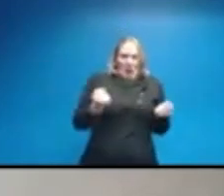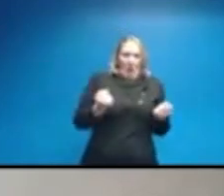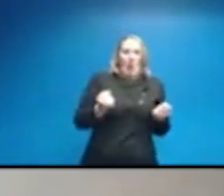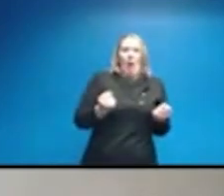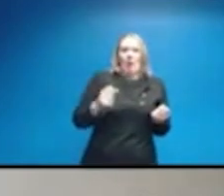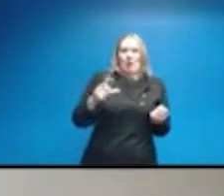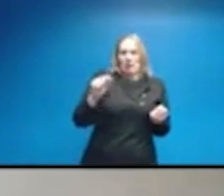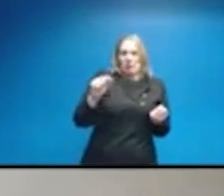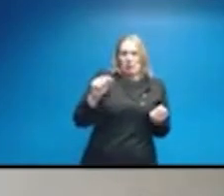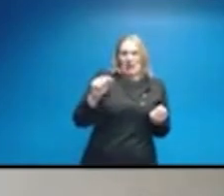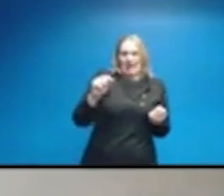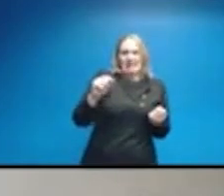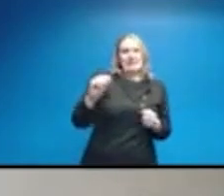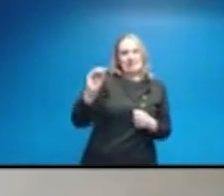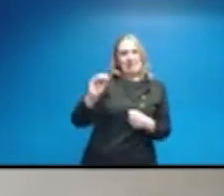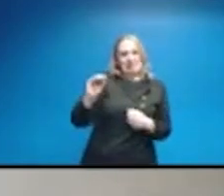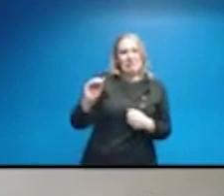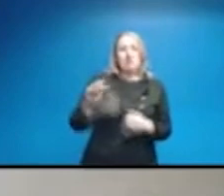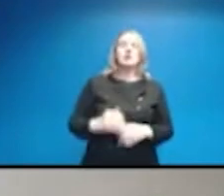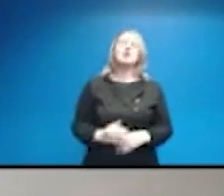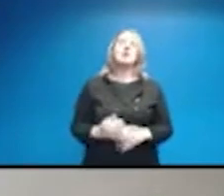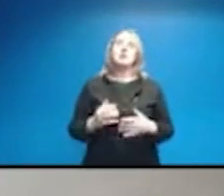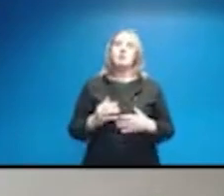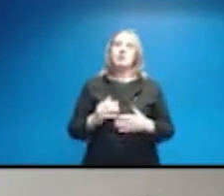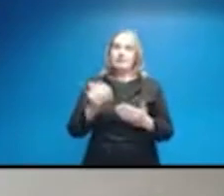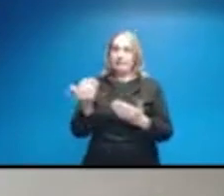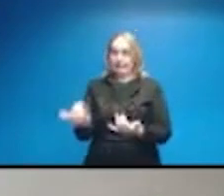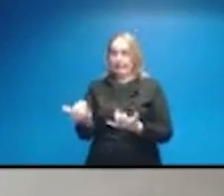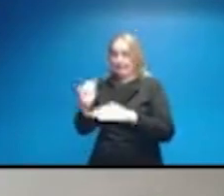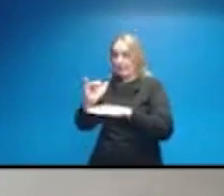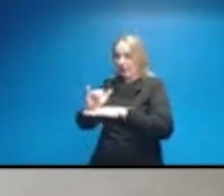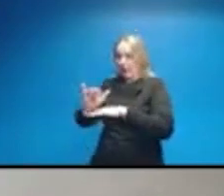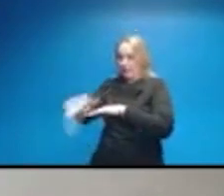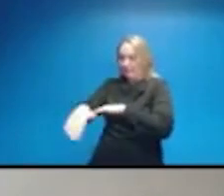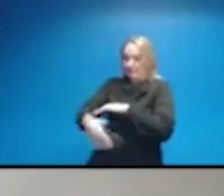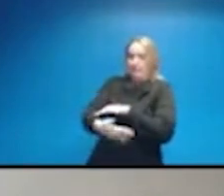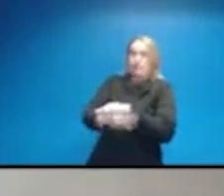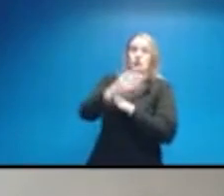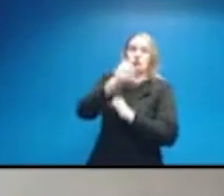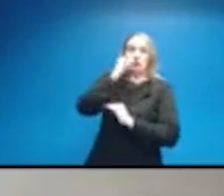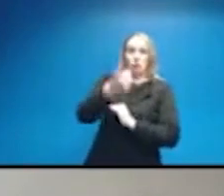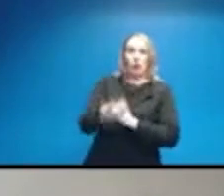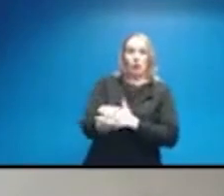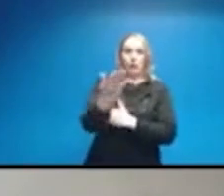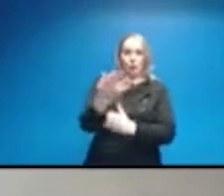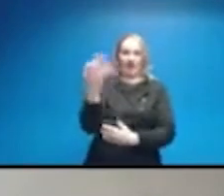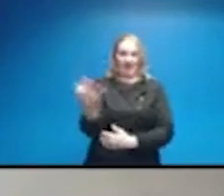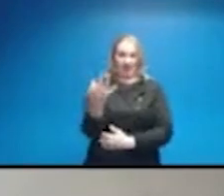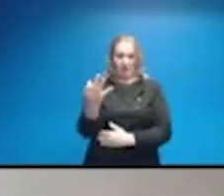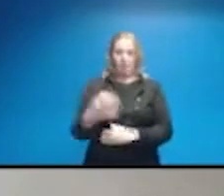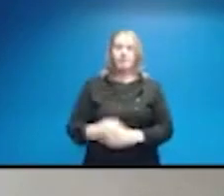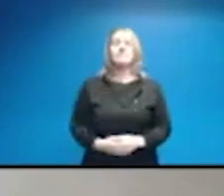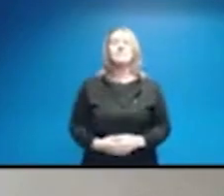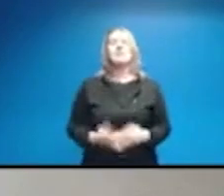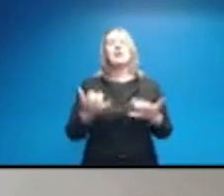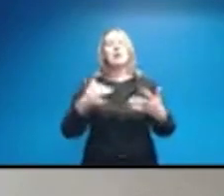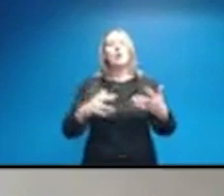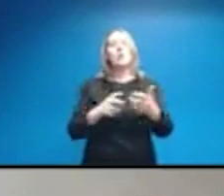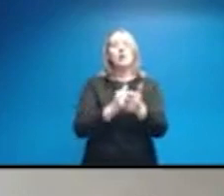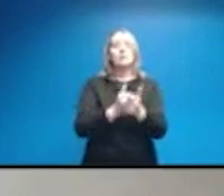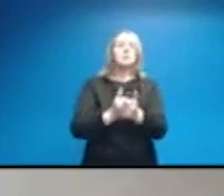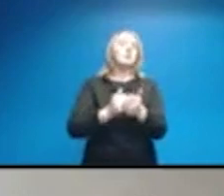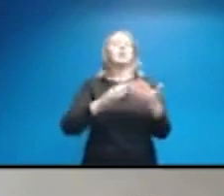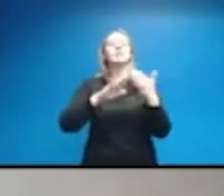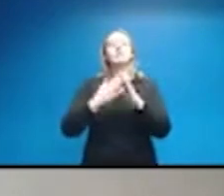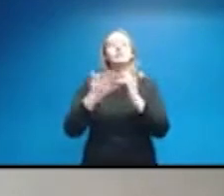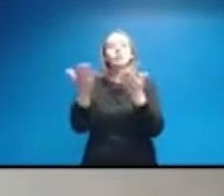20s tonight going into Friday morning. So let me give you an update on our city services.